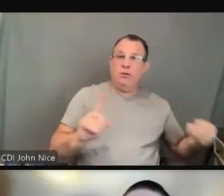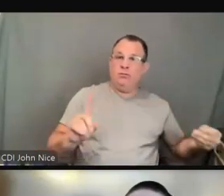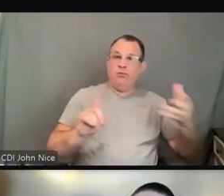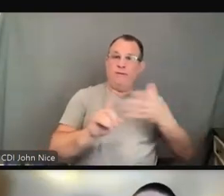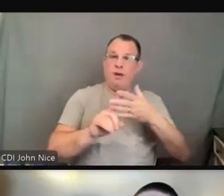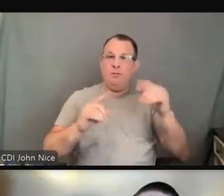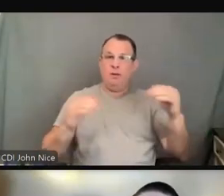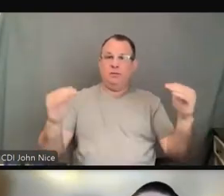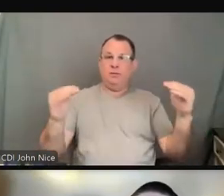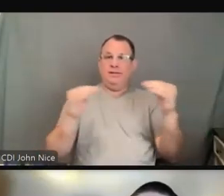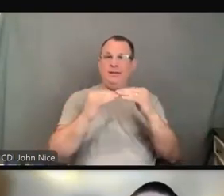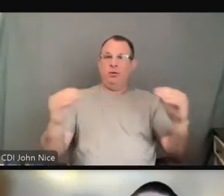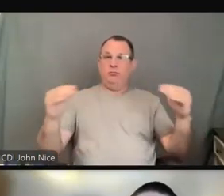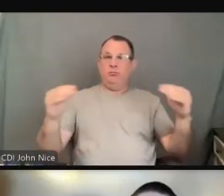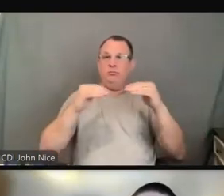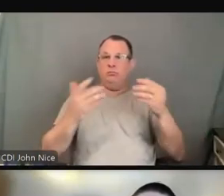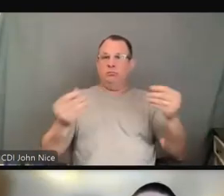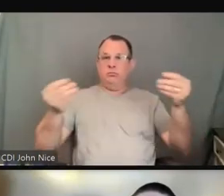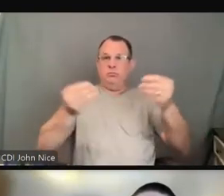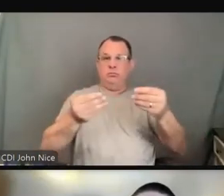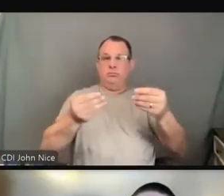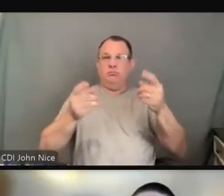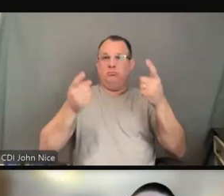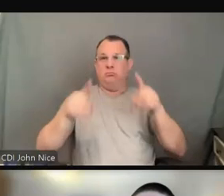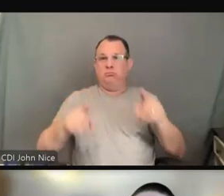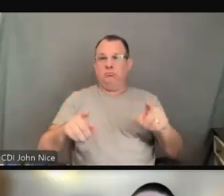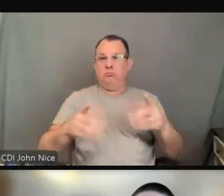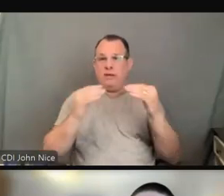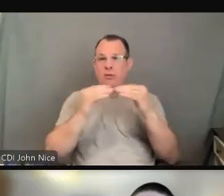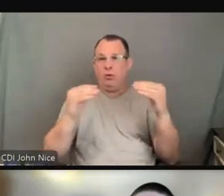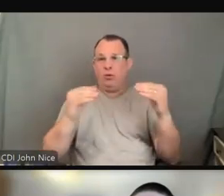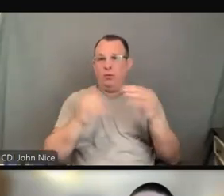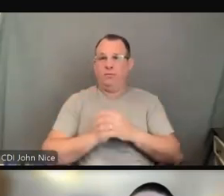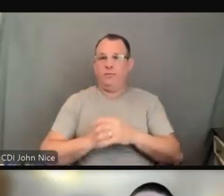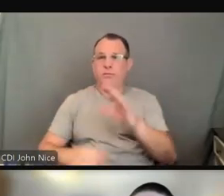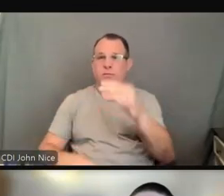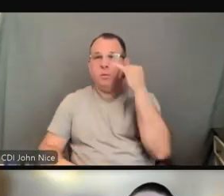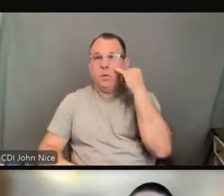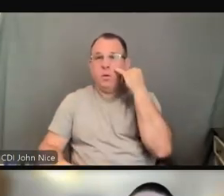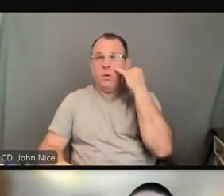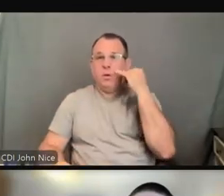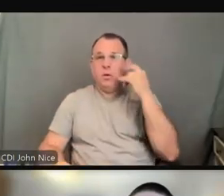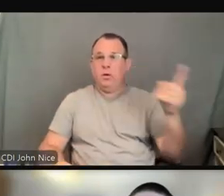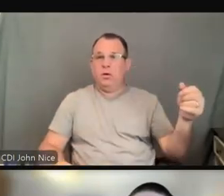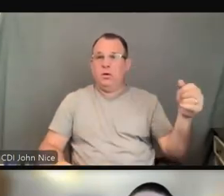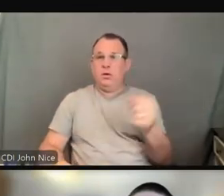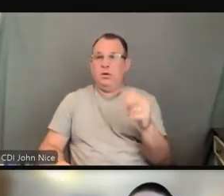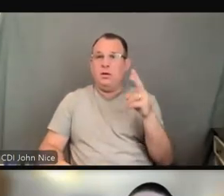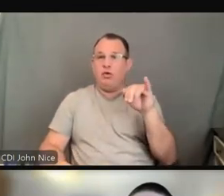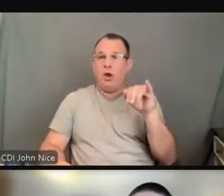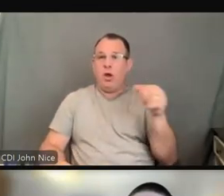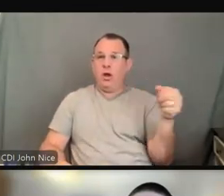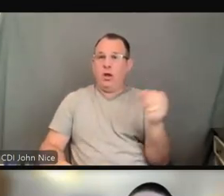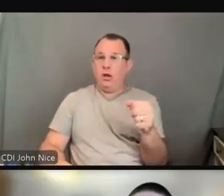So if the communication gets underway and the patient is not understanding,